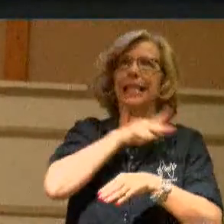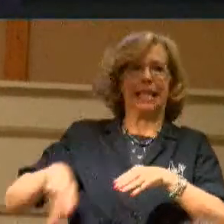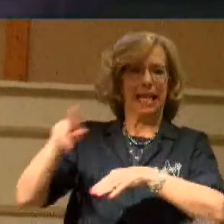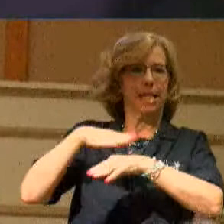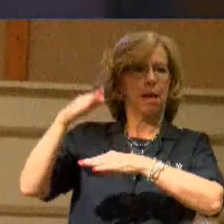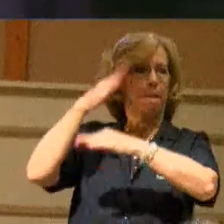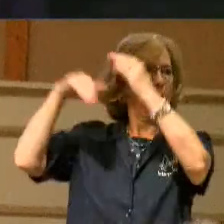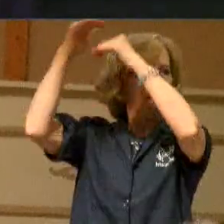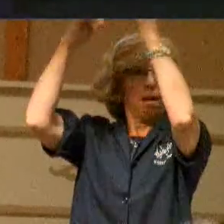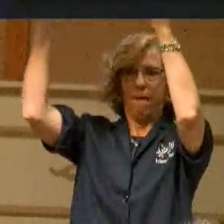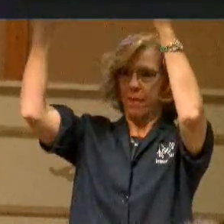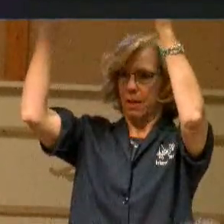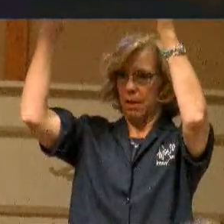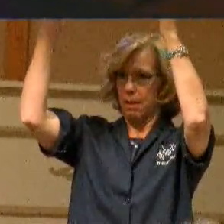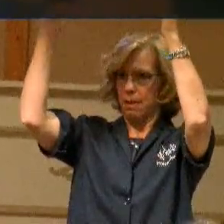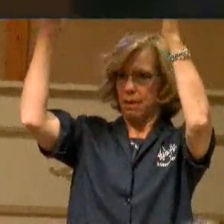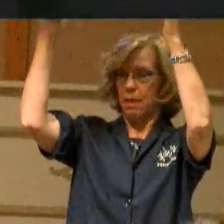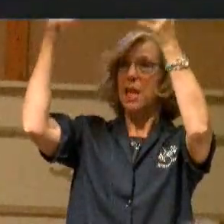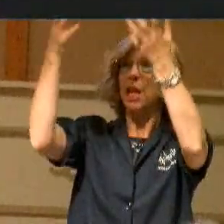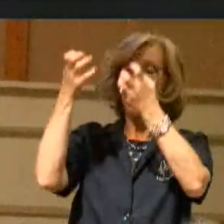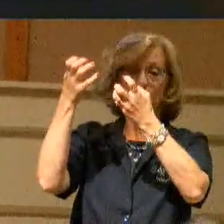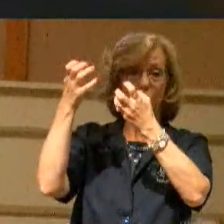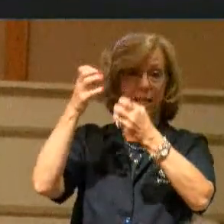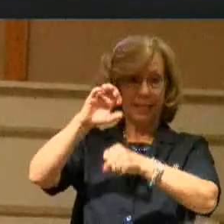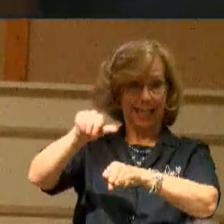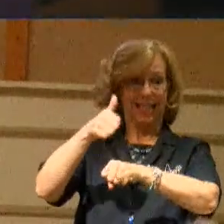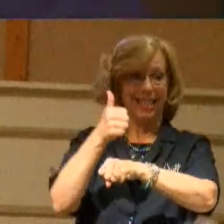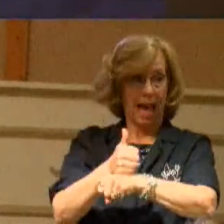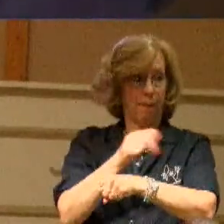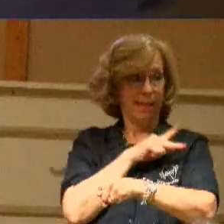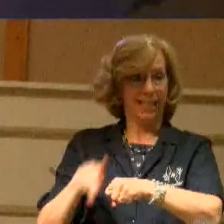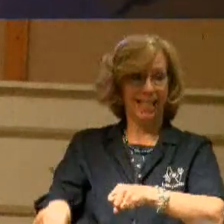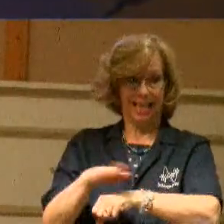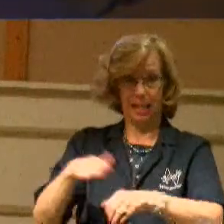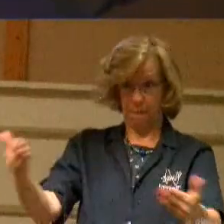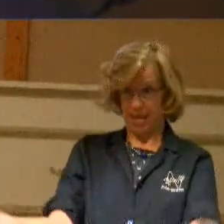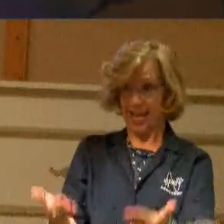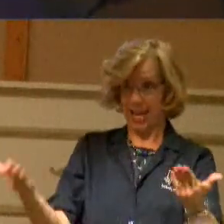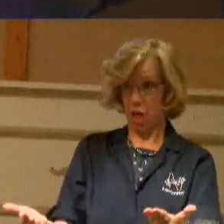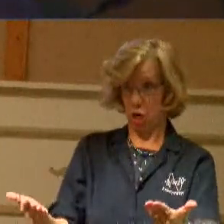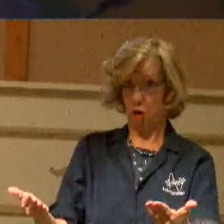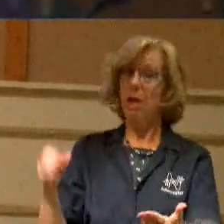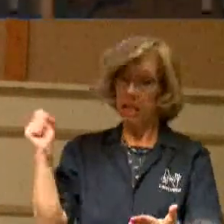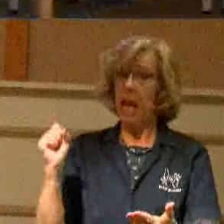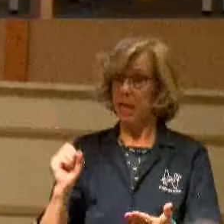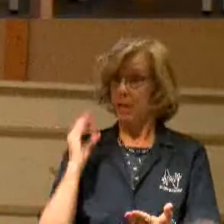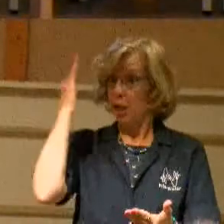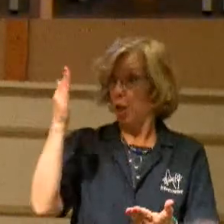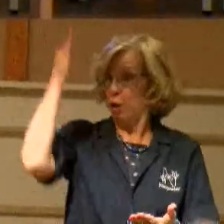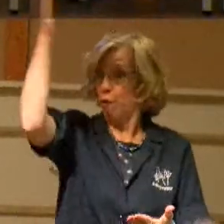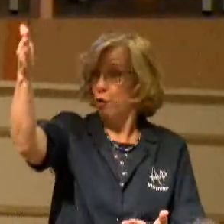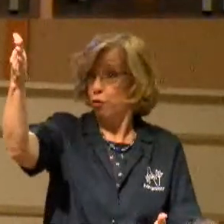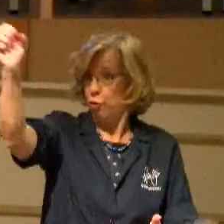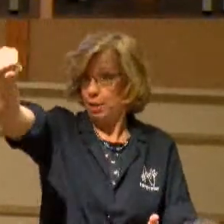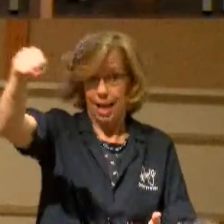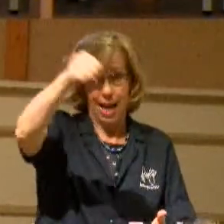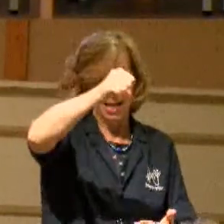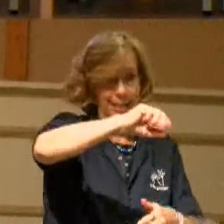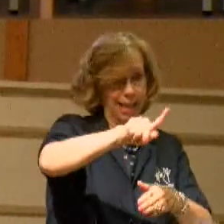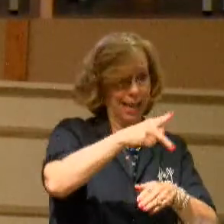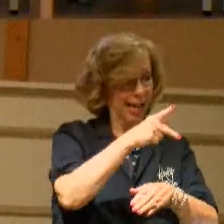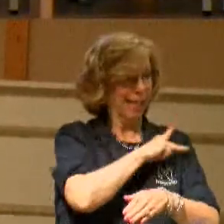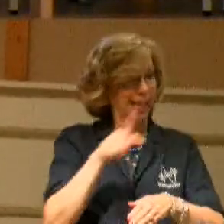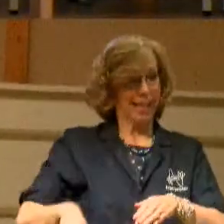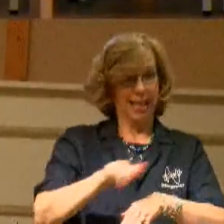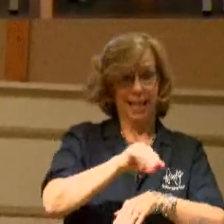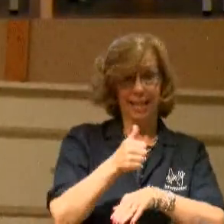And He wants to set up His kingdom down here. And by the way, He is going to set up His kingdom down here. But He wants to